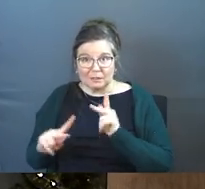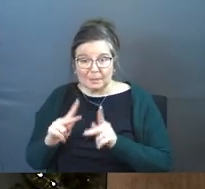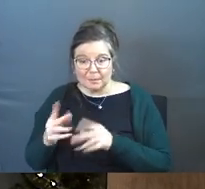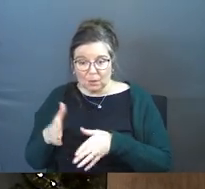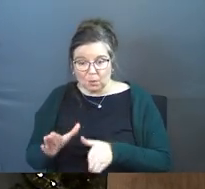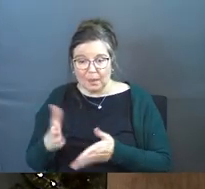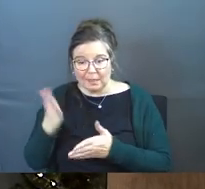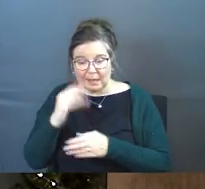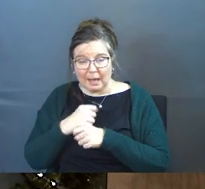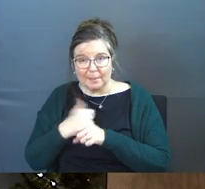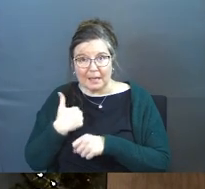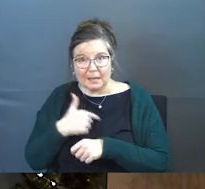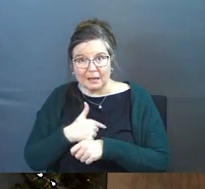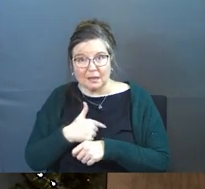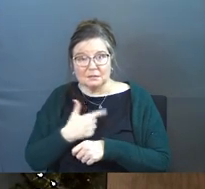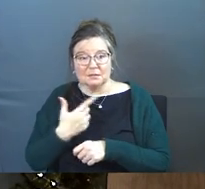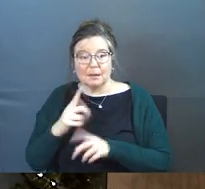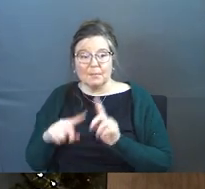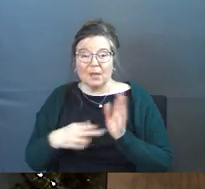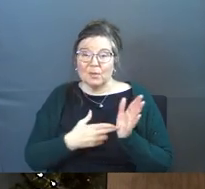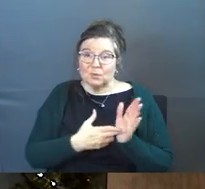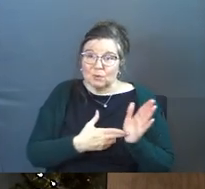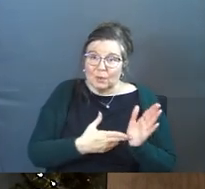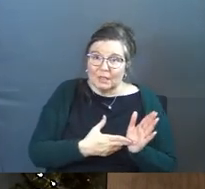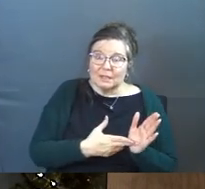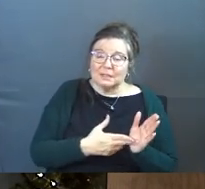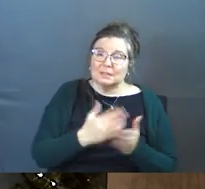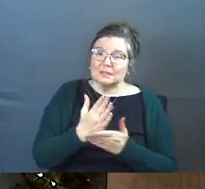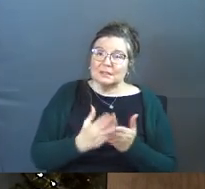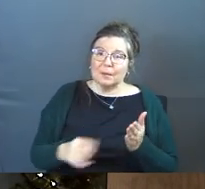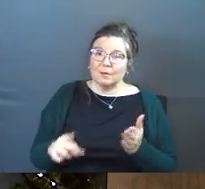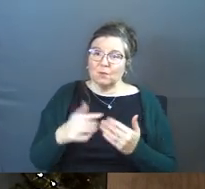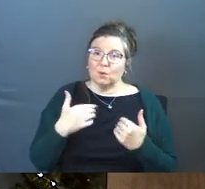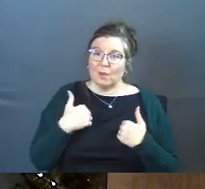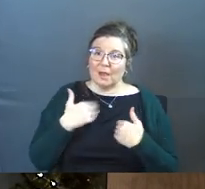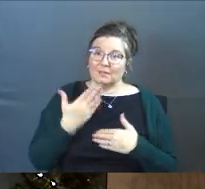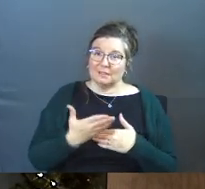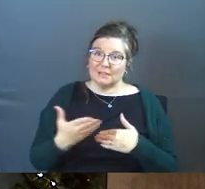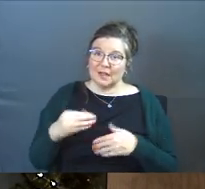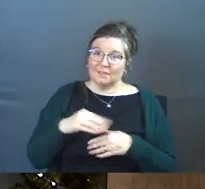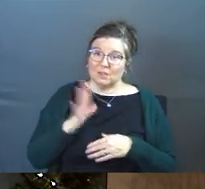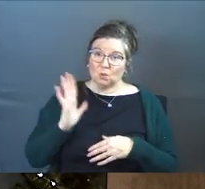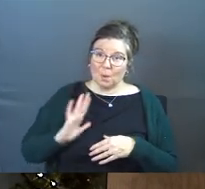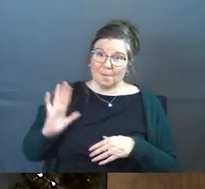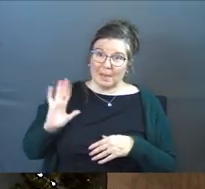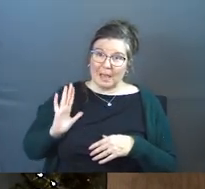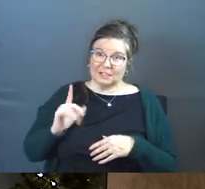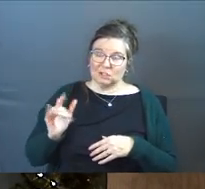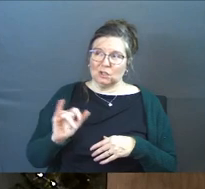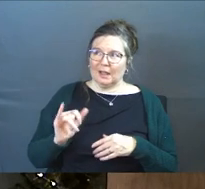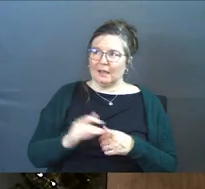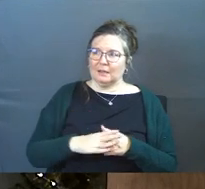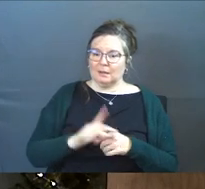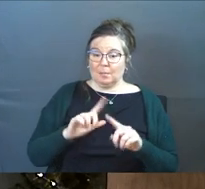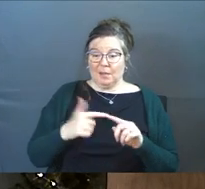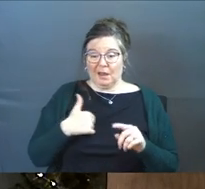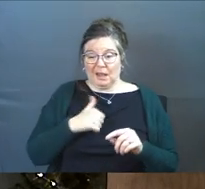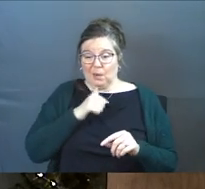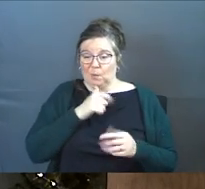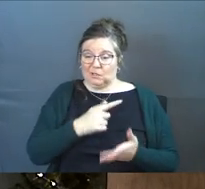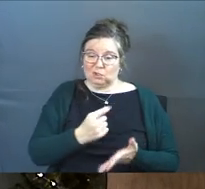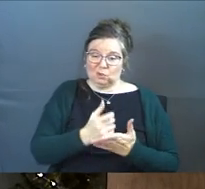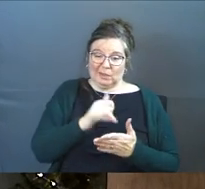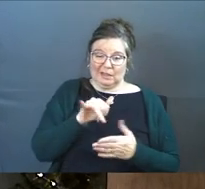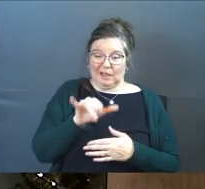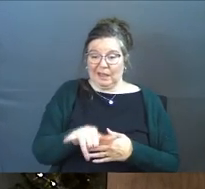people and the way that God made us to be but the truth is some of you guys have got stuff in your past and you're like but I wasn't